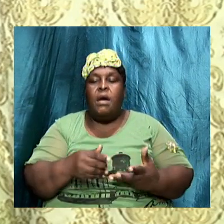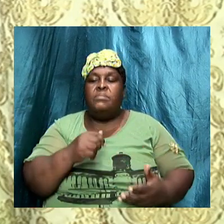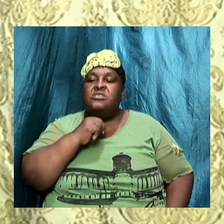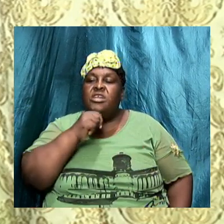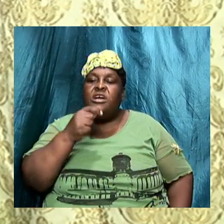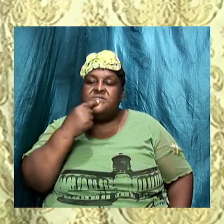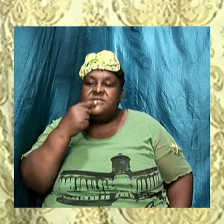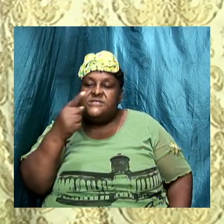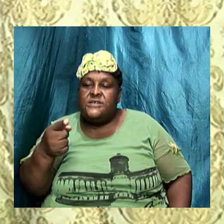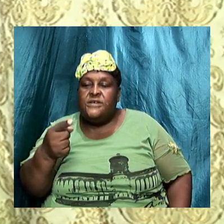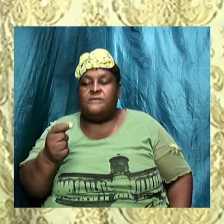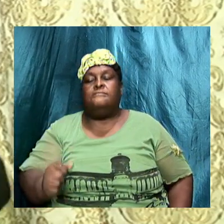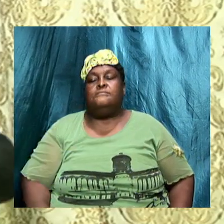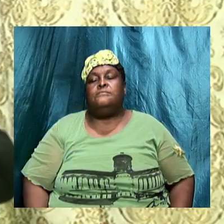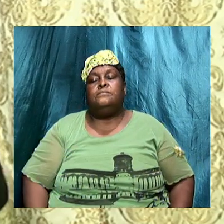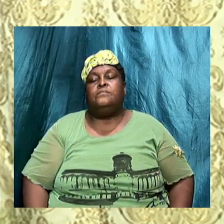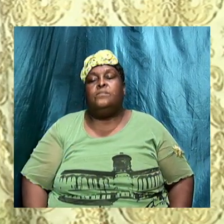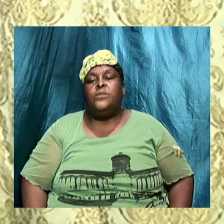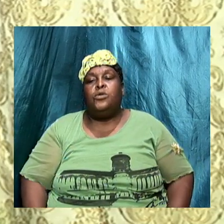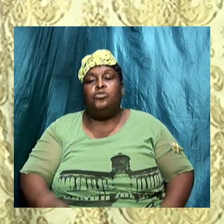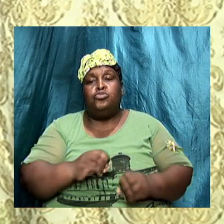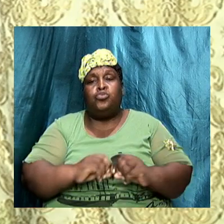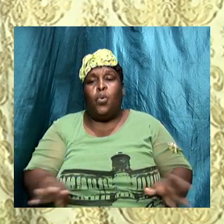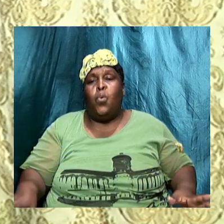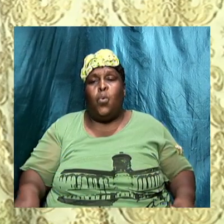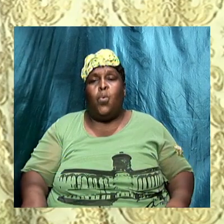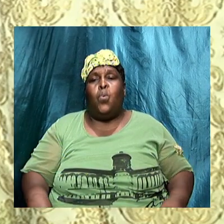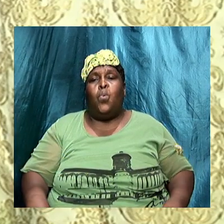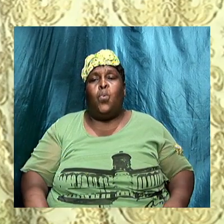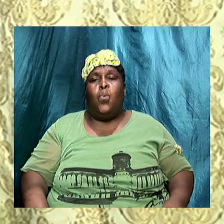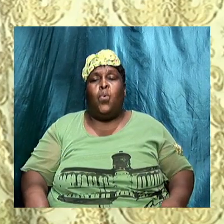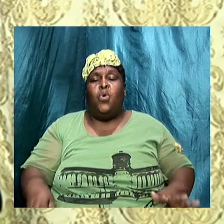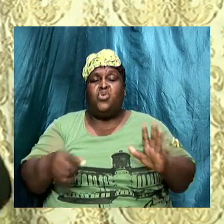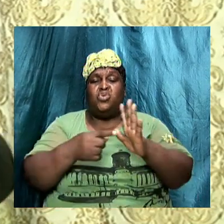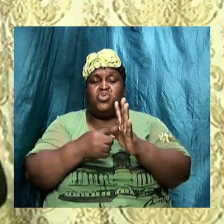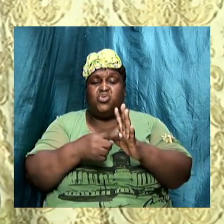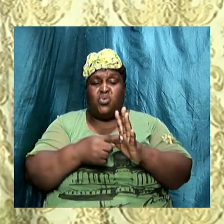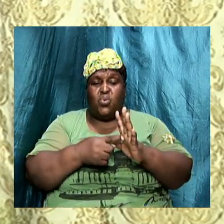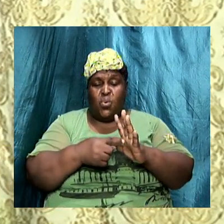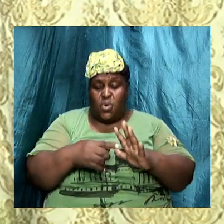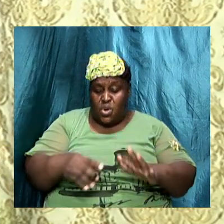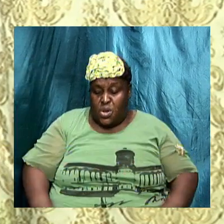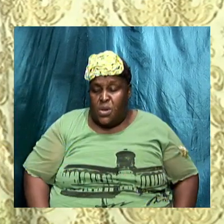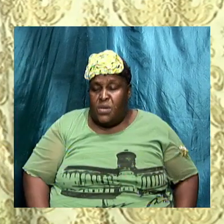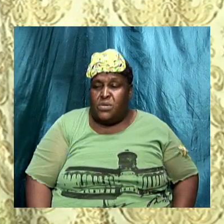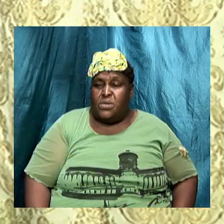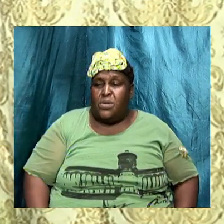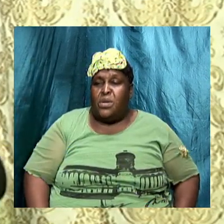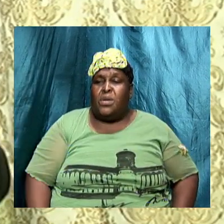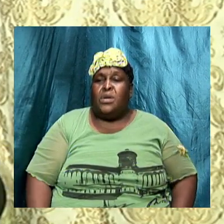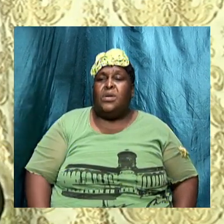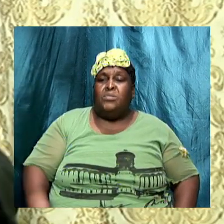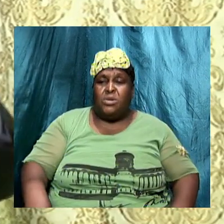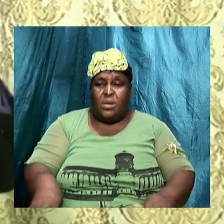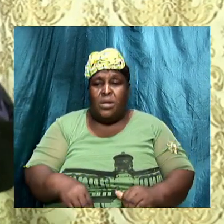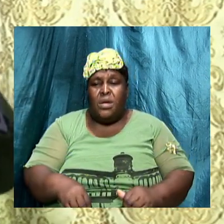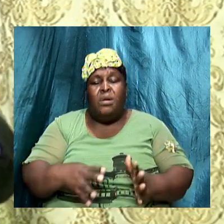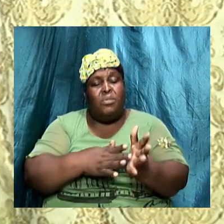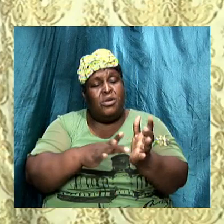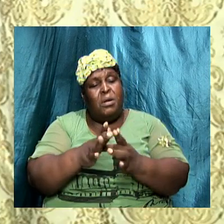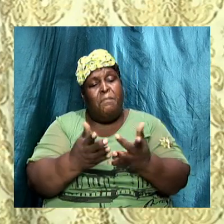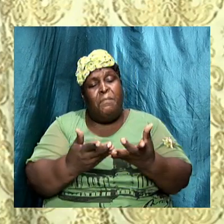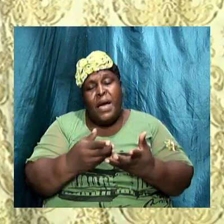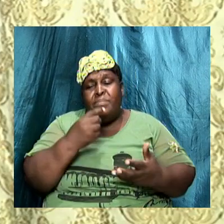bible did not say don't show your legs it did not say don't show your cleavage but the bible said that